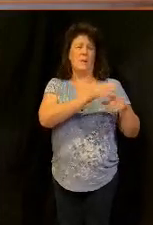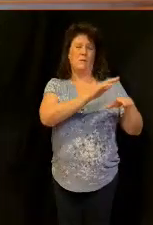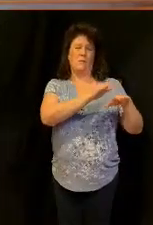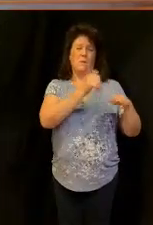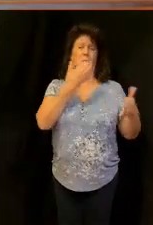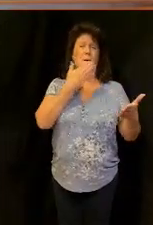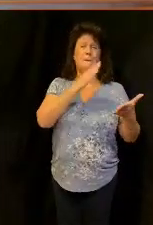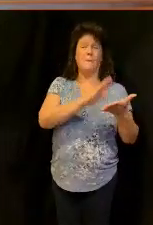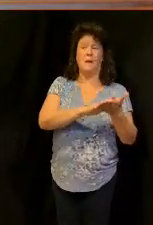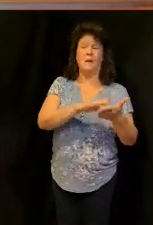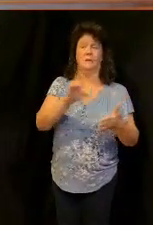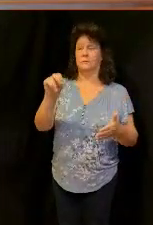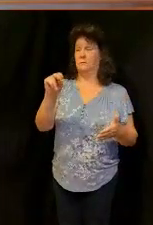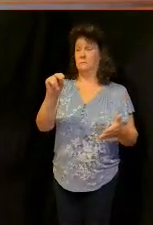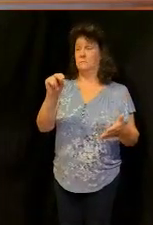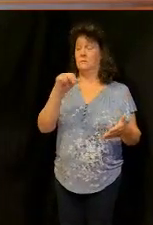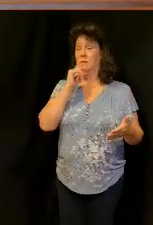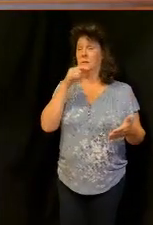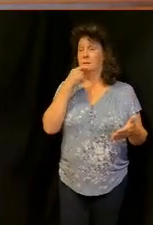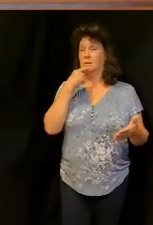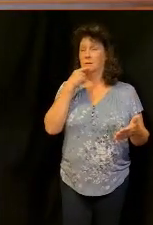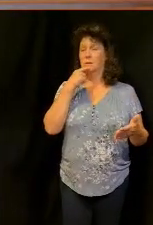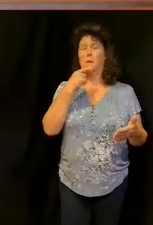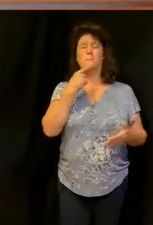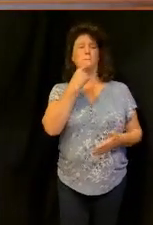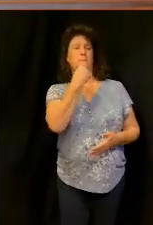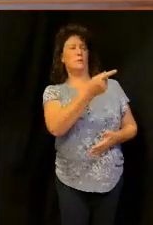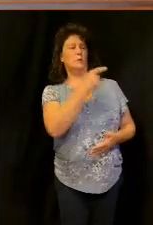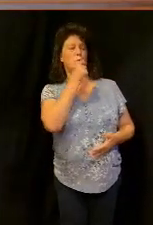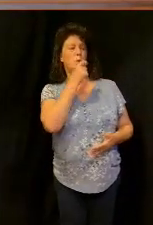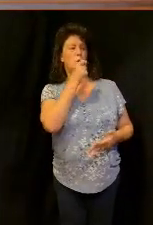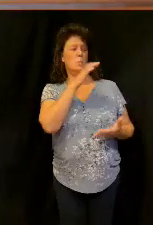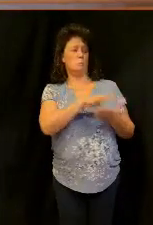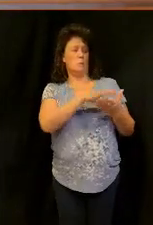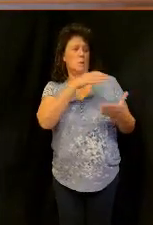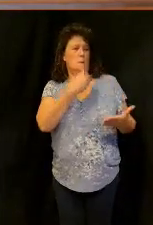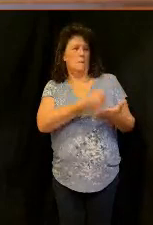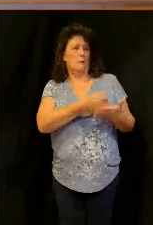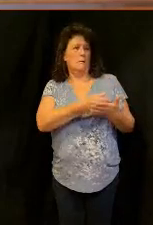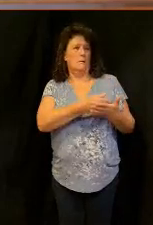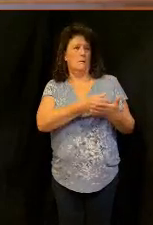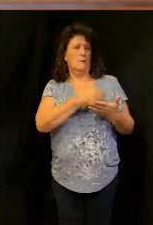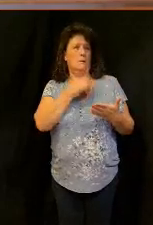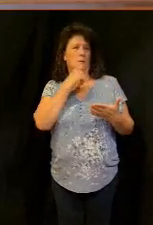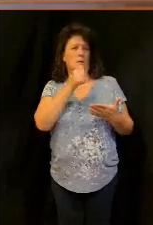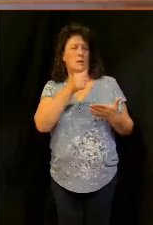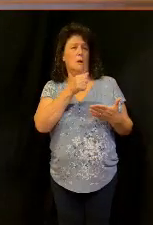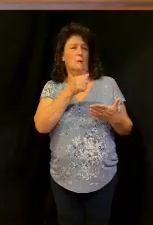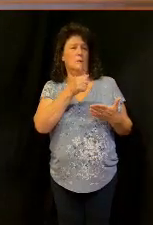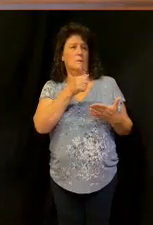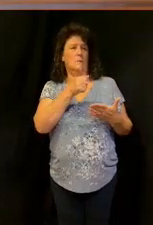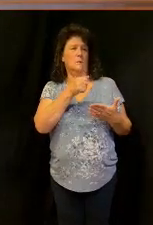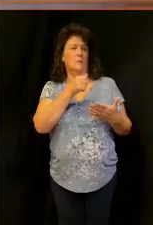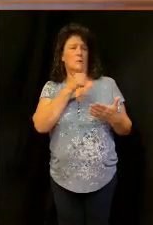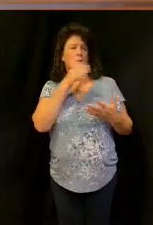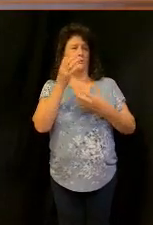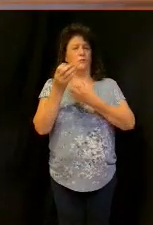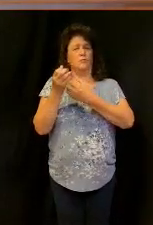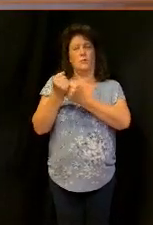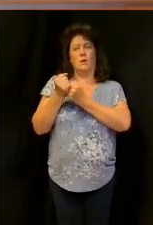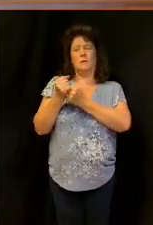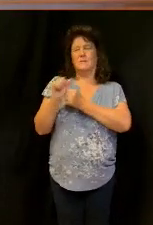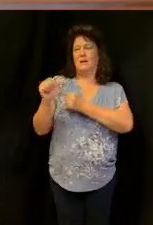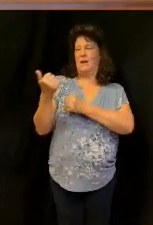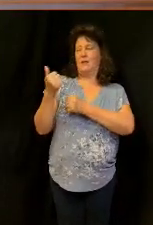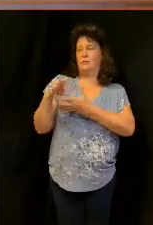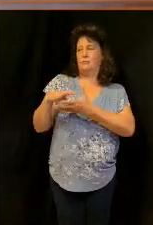he said command those who are rich in this present age not to be haughty nor trust in uncertain riches but in